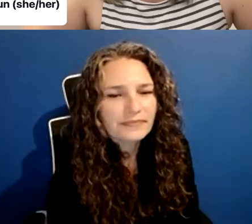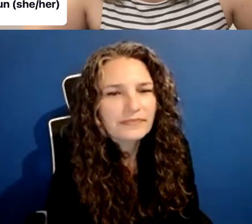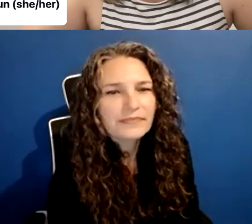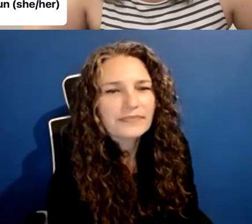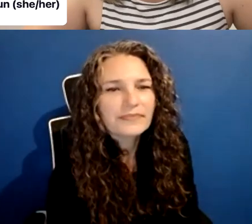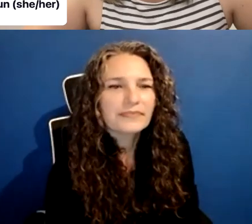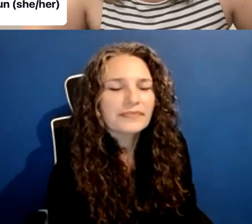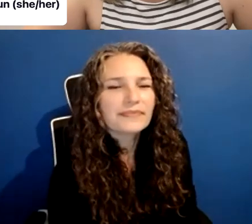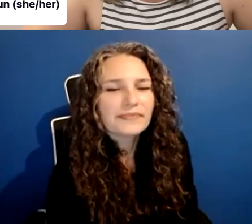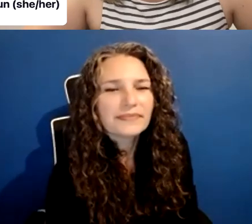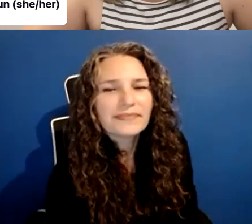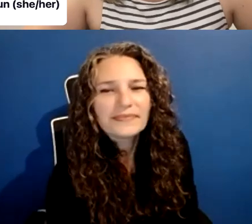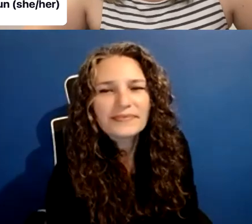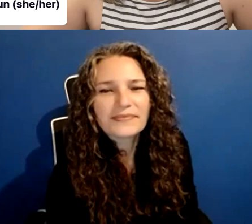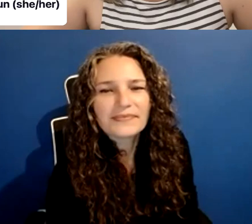Good morning.